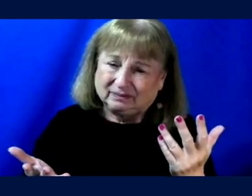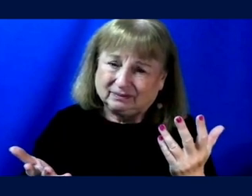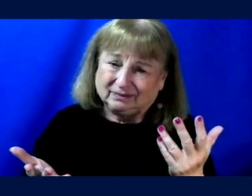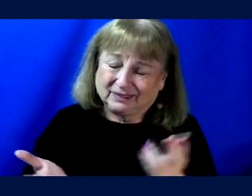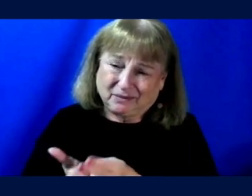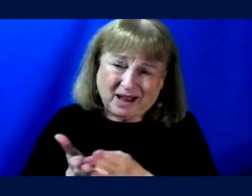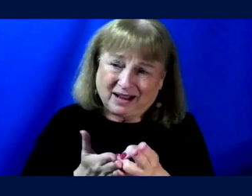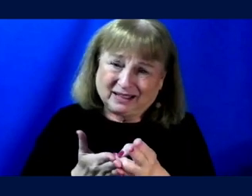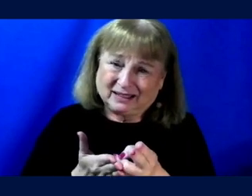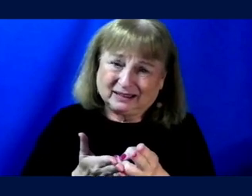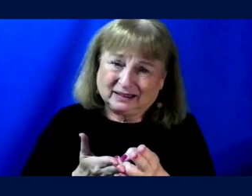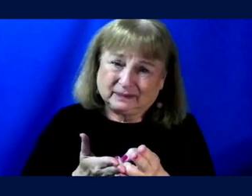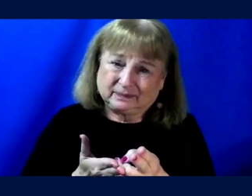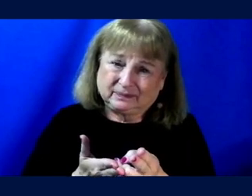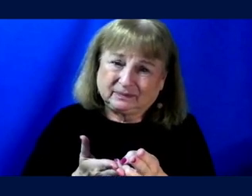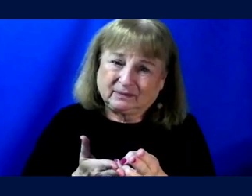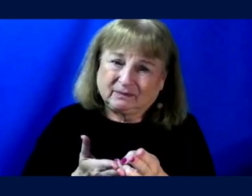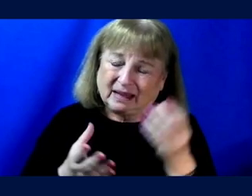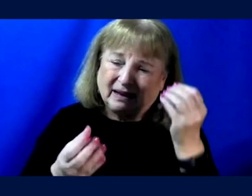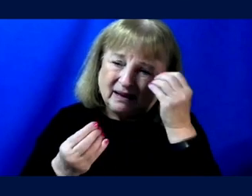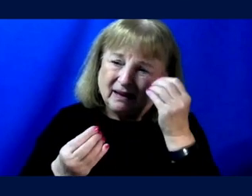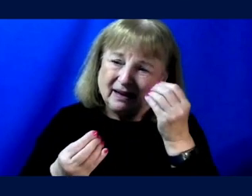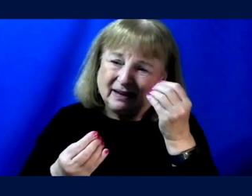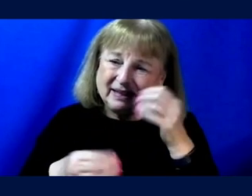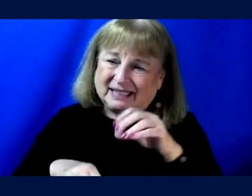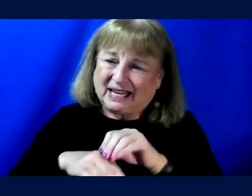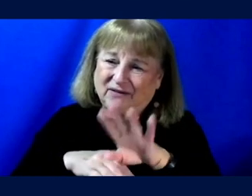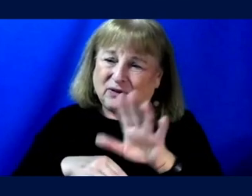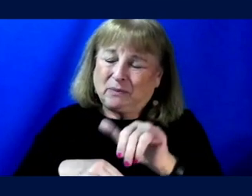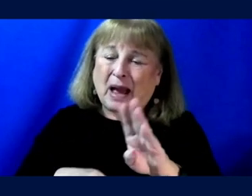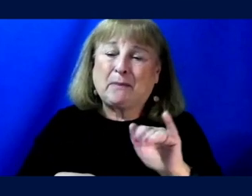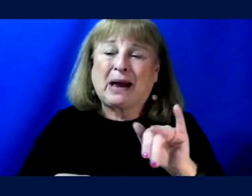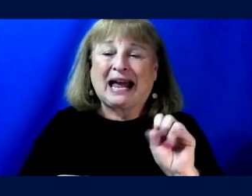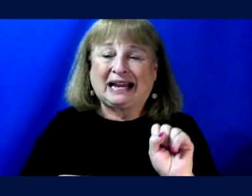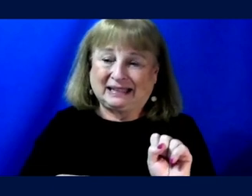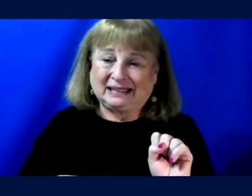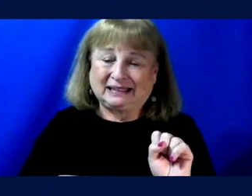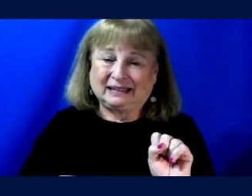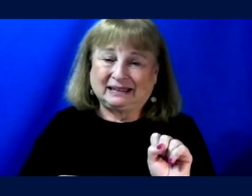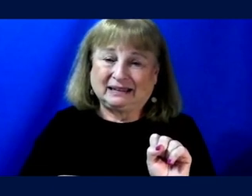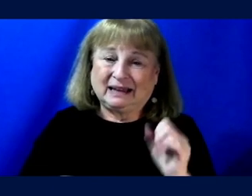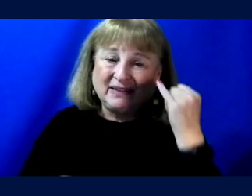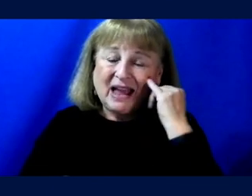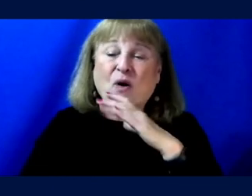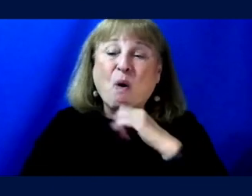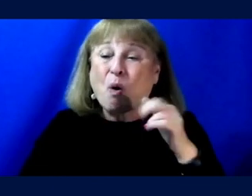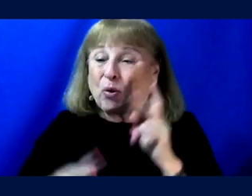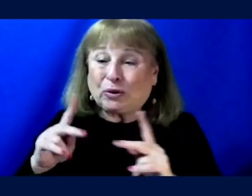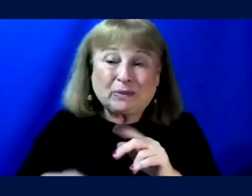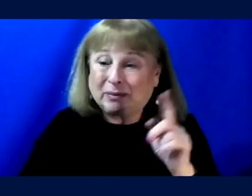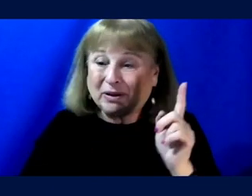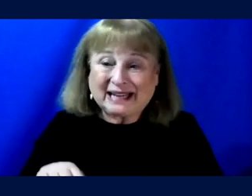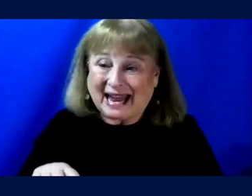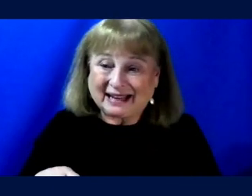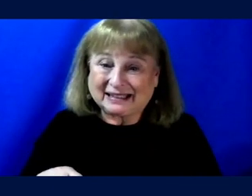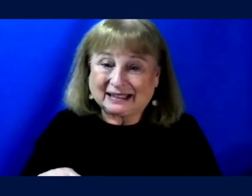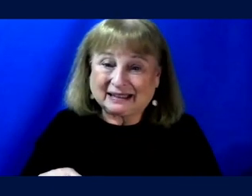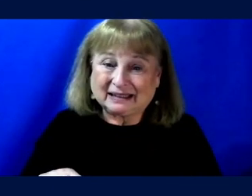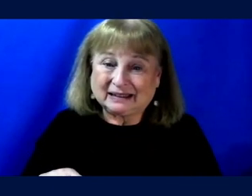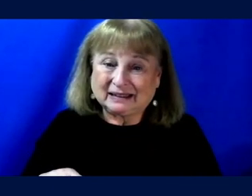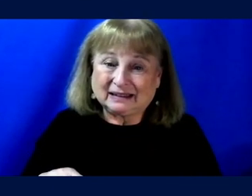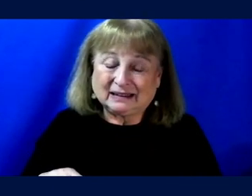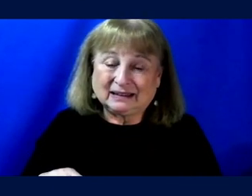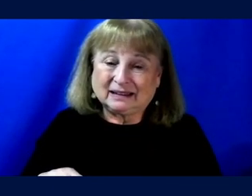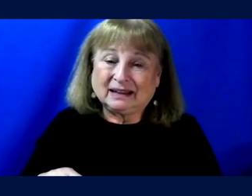Frank, it's often informed by bias. You know, the idea that older people can't and, and that